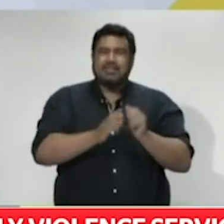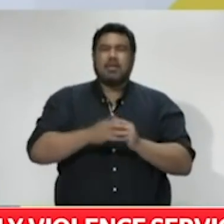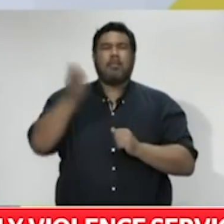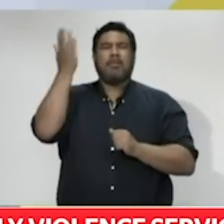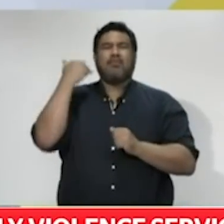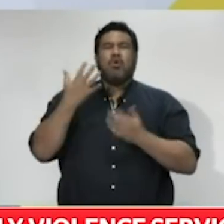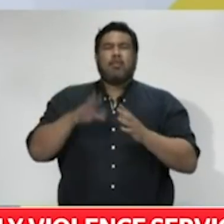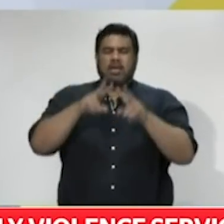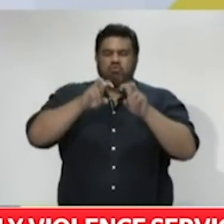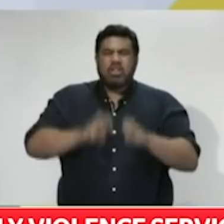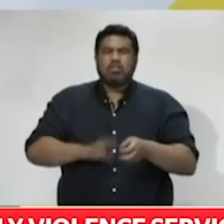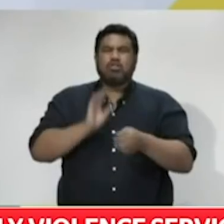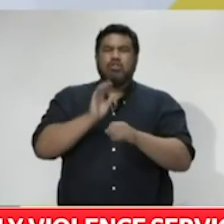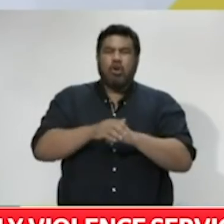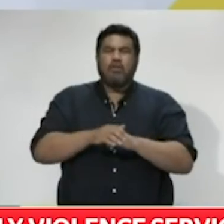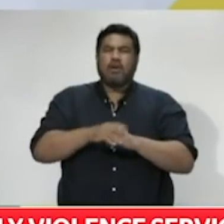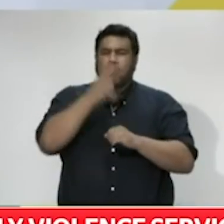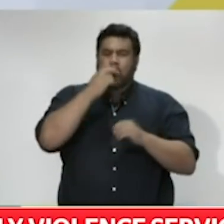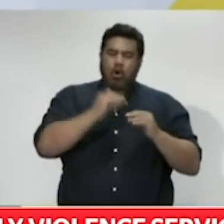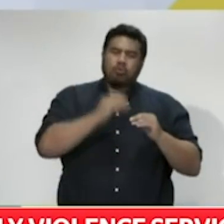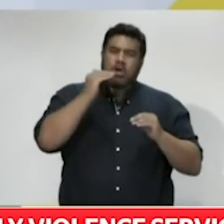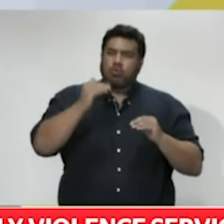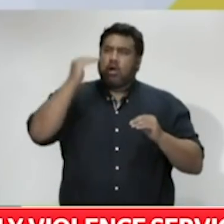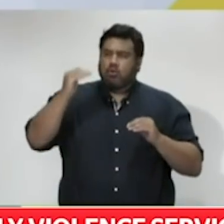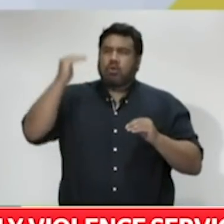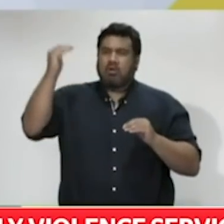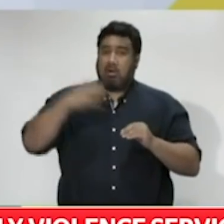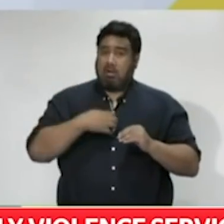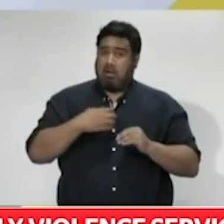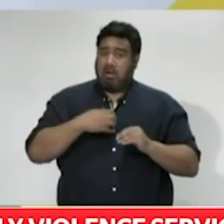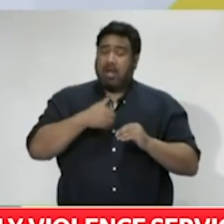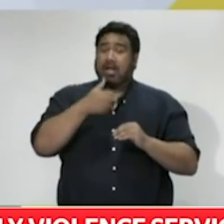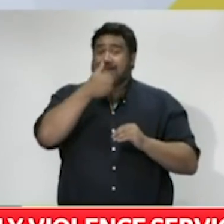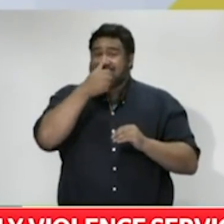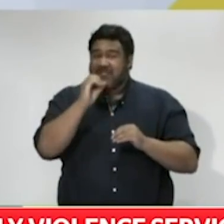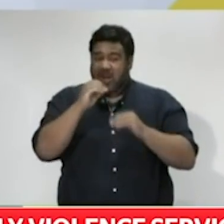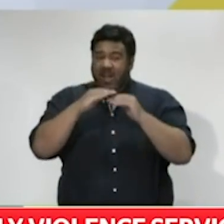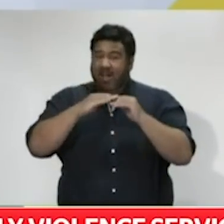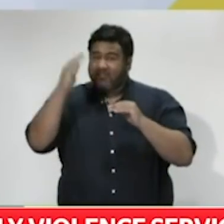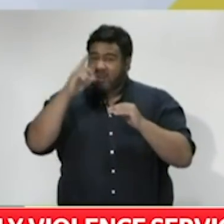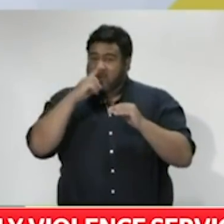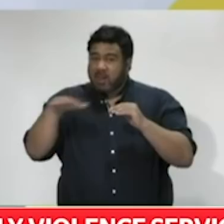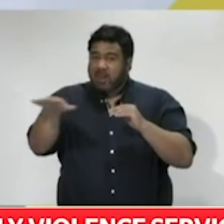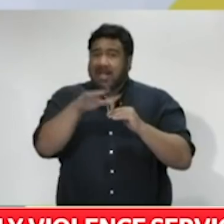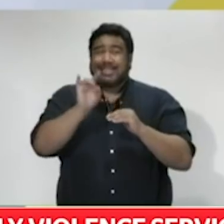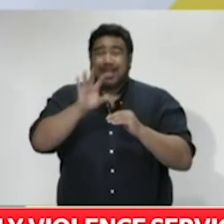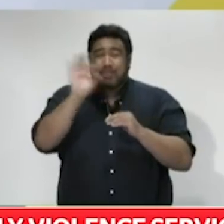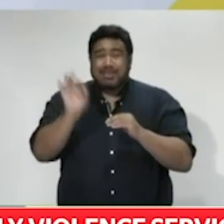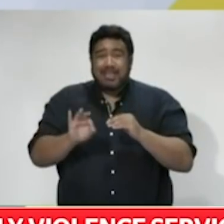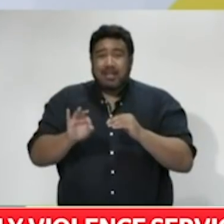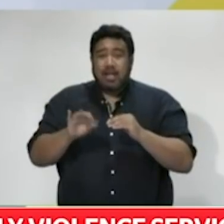of ageing concluded that 10% of people over 65 and living in the community